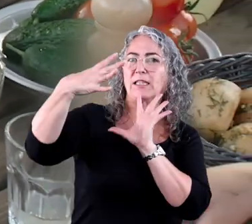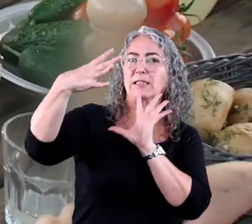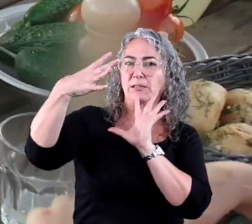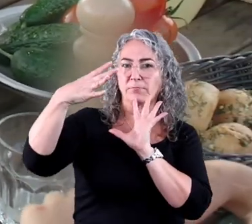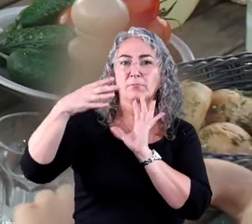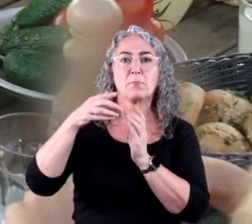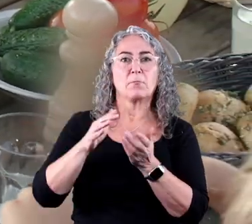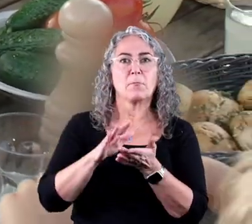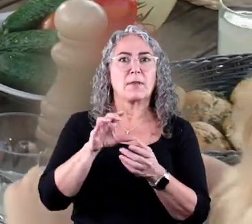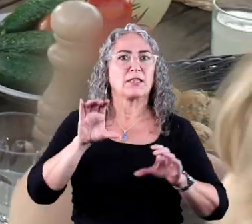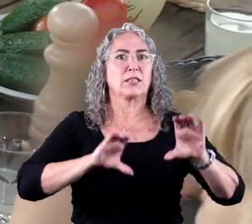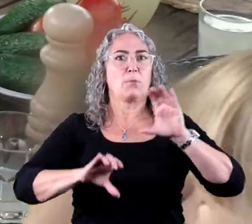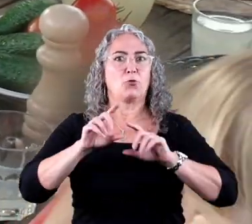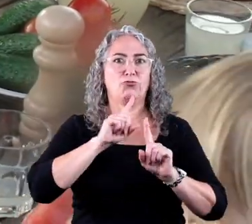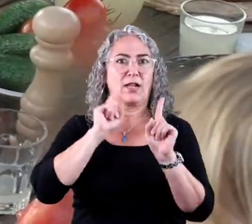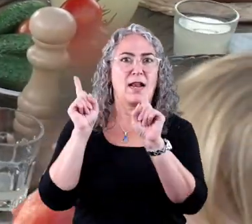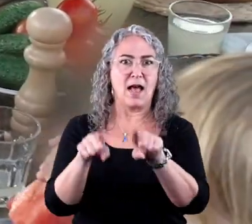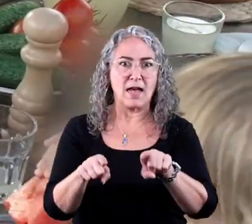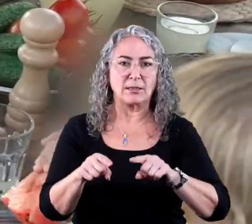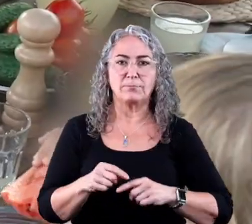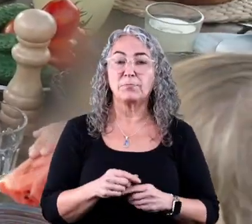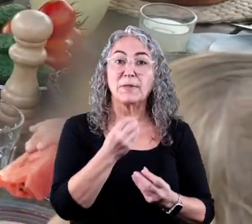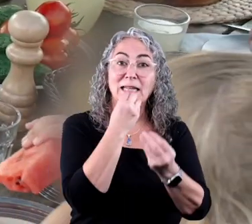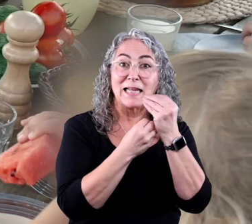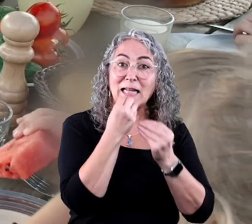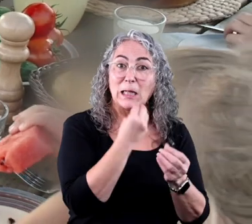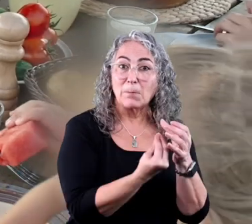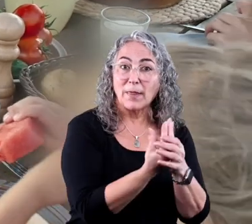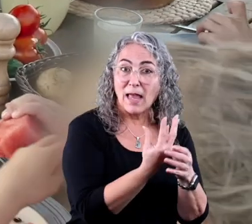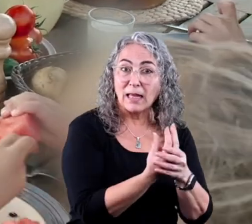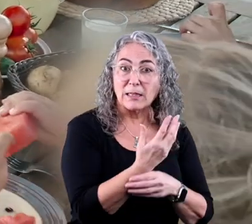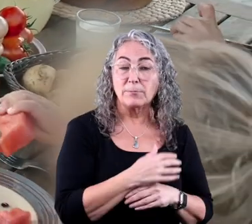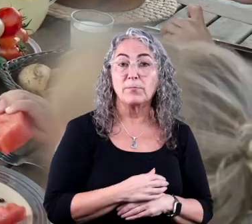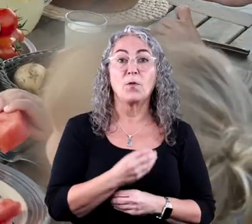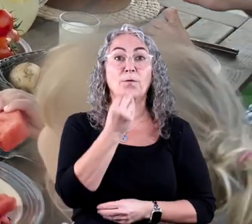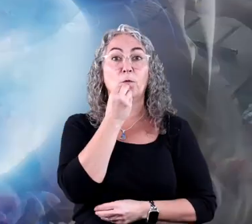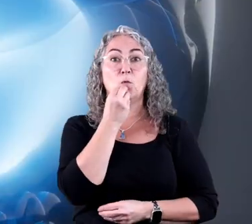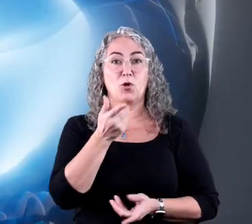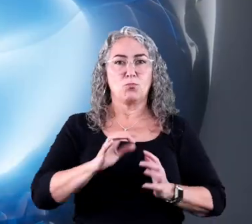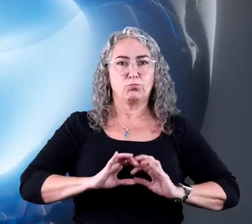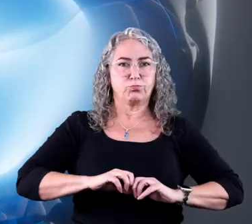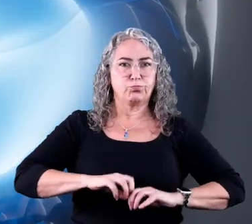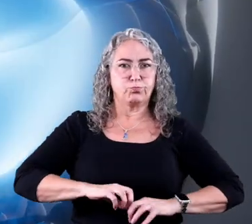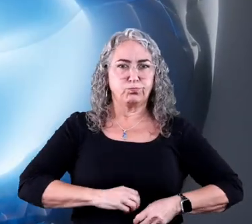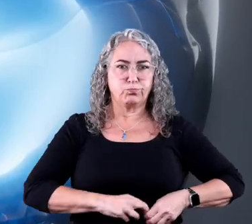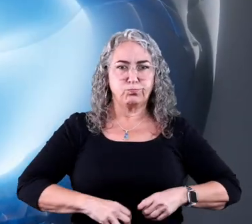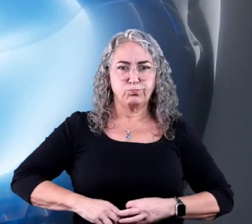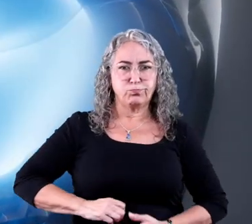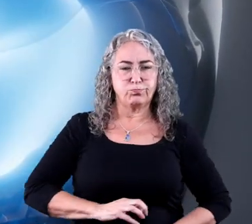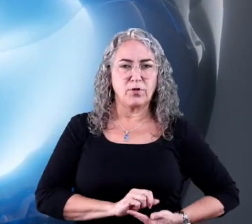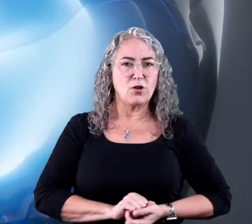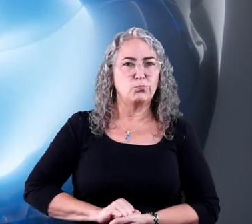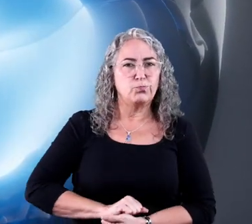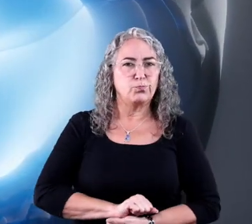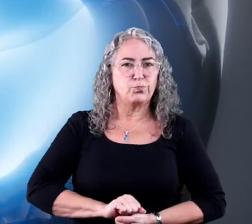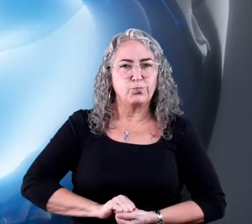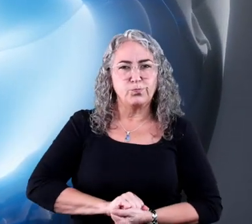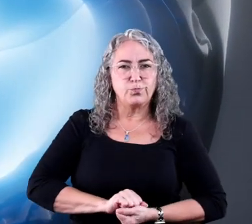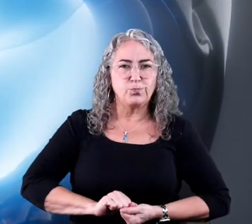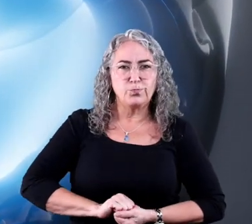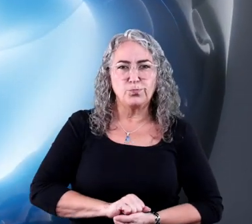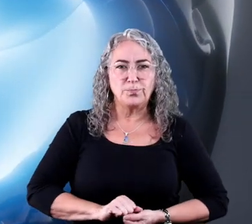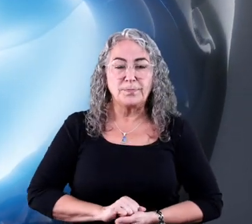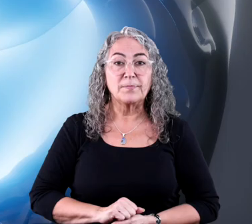or comes out when there is a chemical reaction, like people eating those plants. The food is then broken down in your stomach through